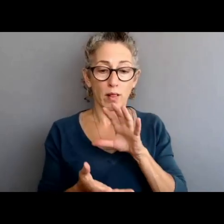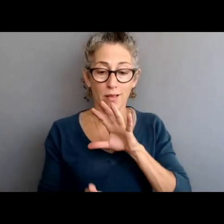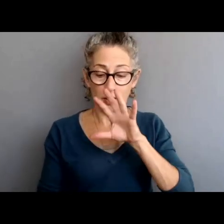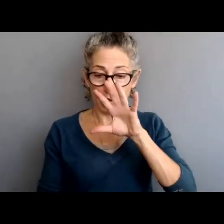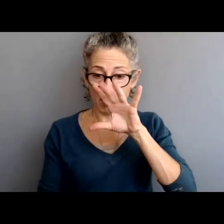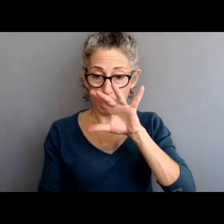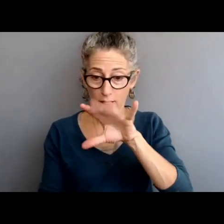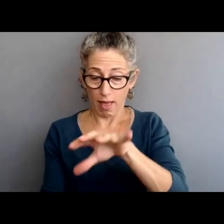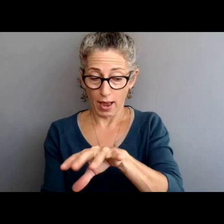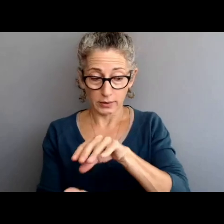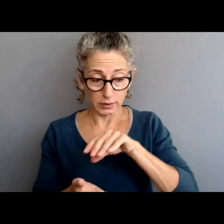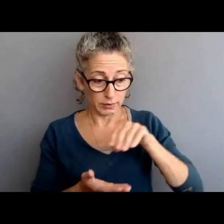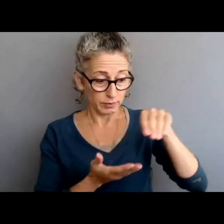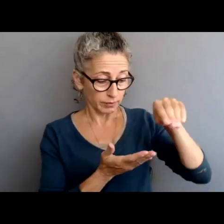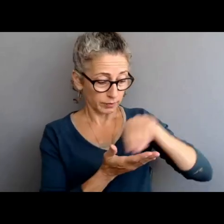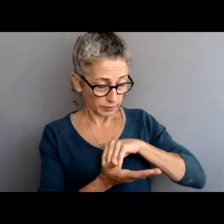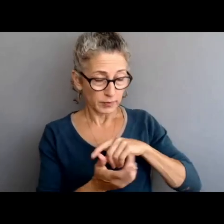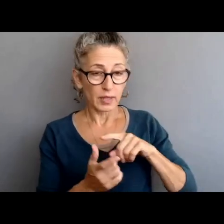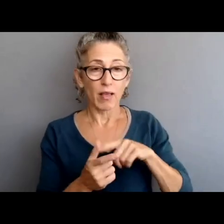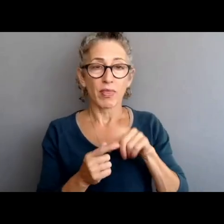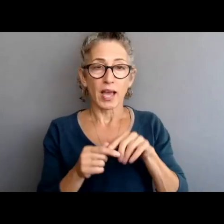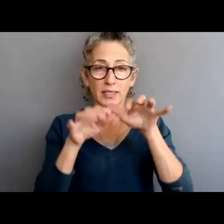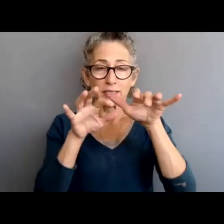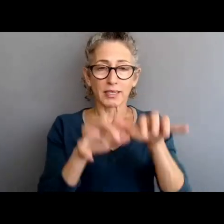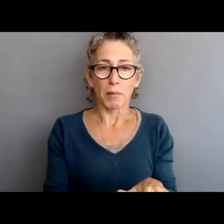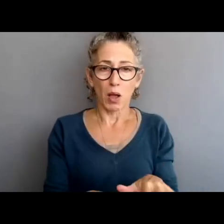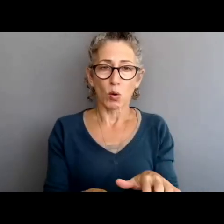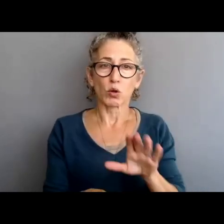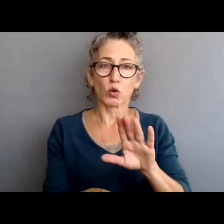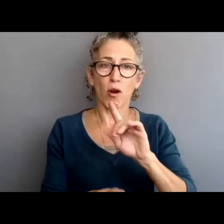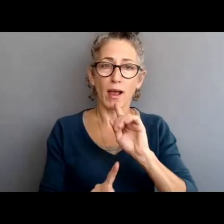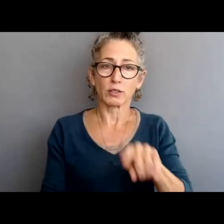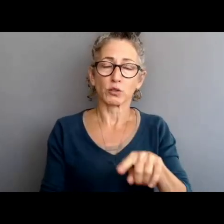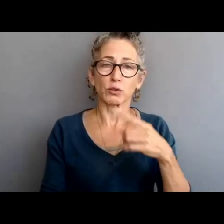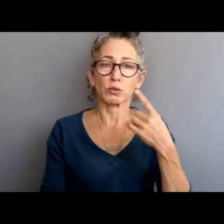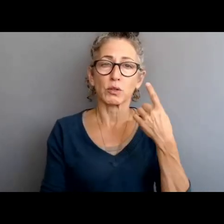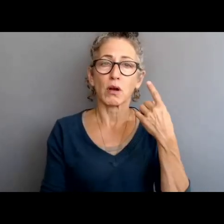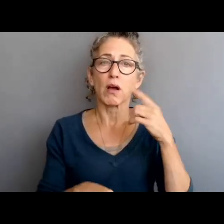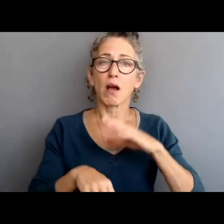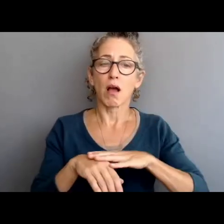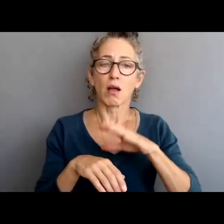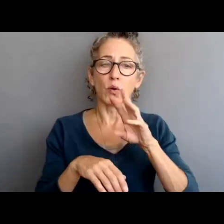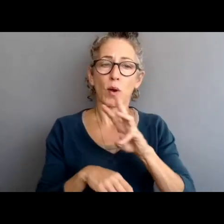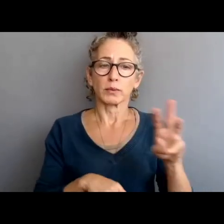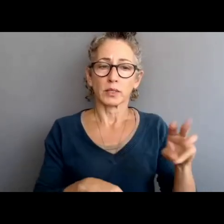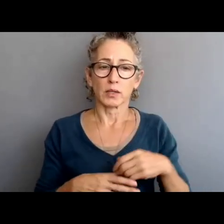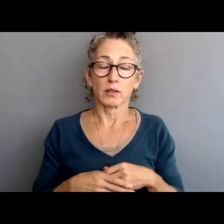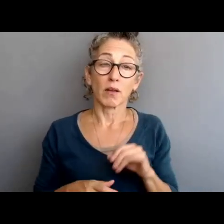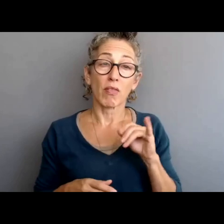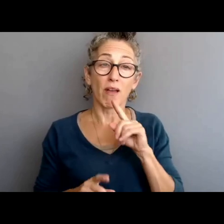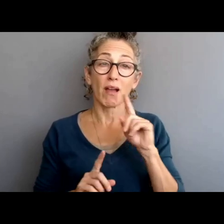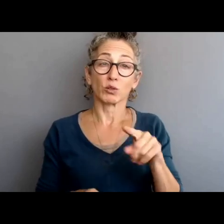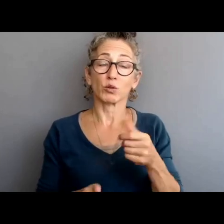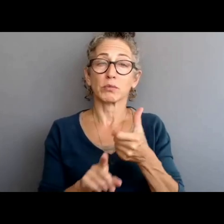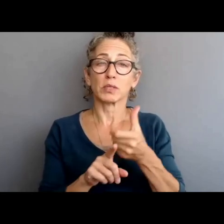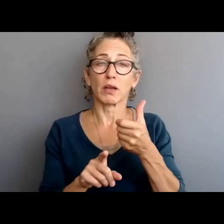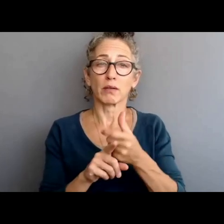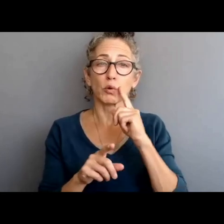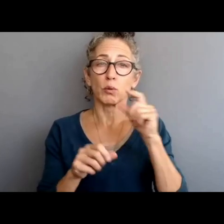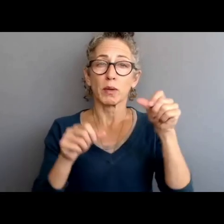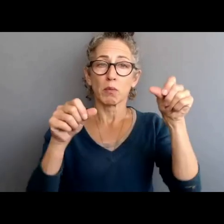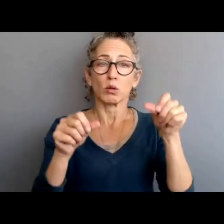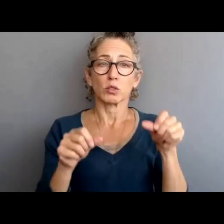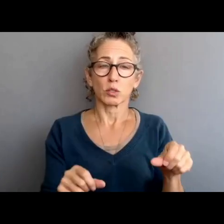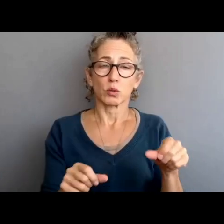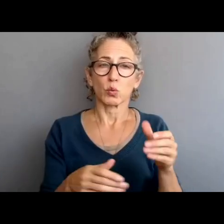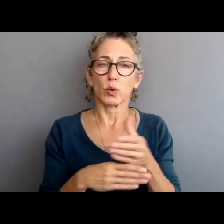be answered and posted on the CPD Reform website, which is publicly accessible. Those answers will be posted within seven days of tonight's